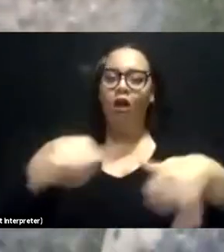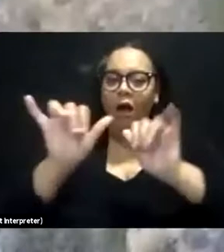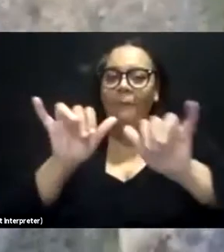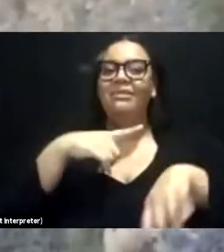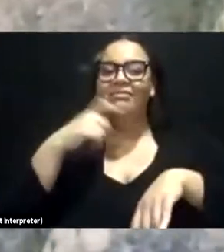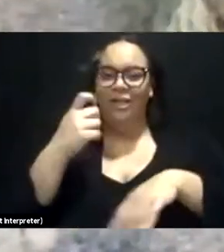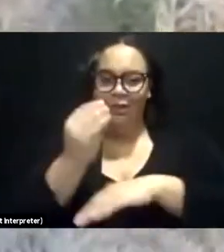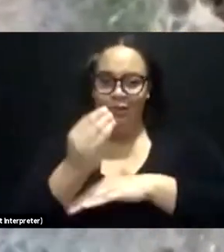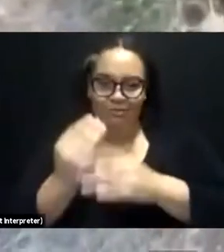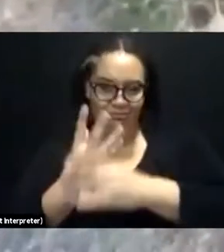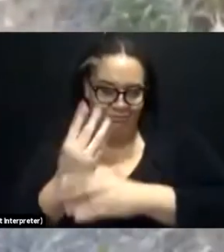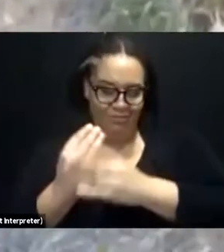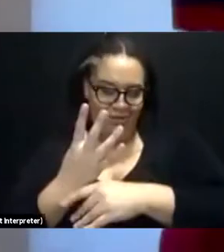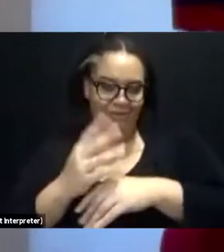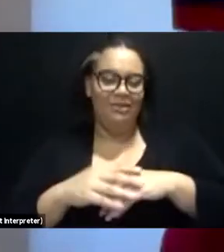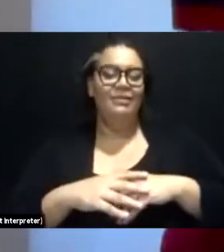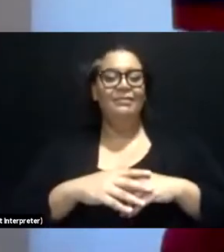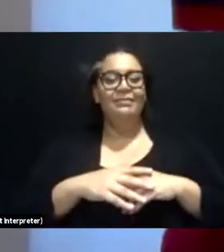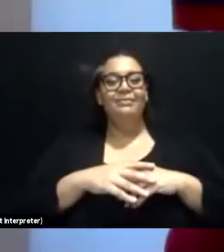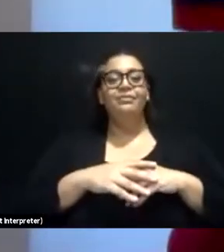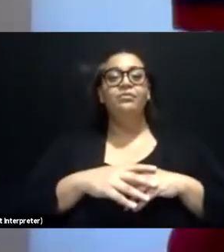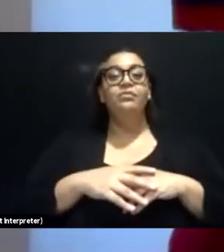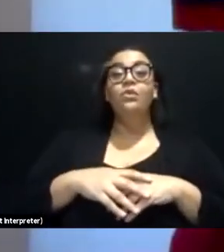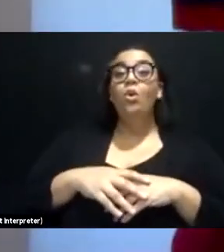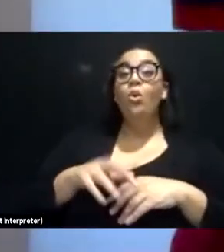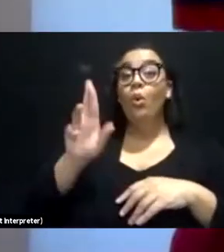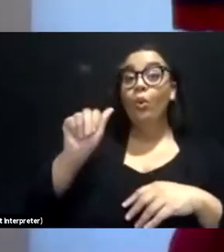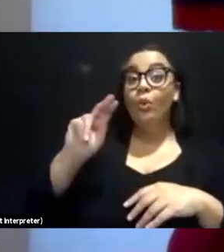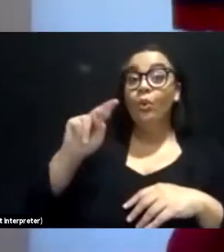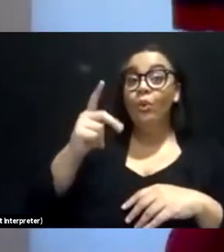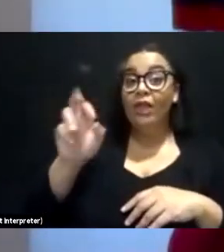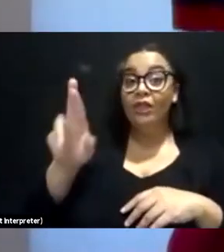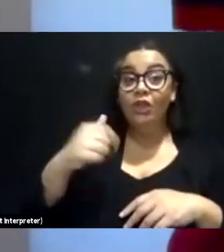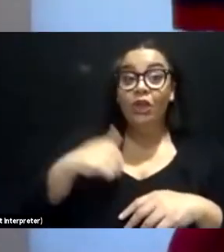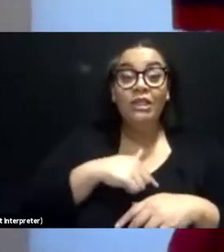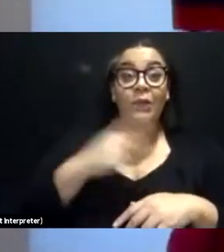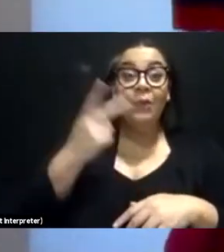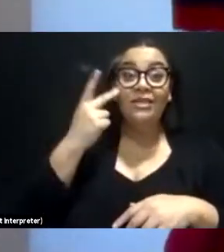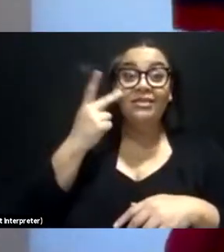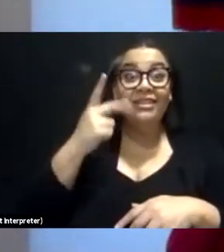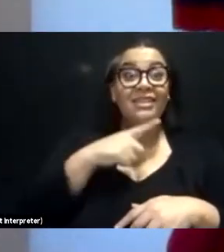have where you live to. Ranger, Ranger, did we just see a desert tortoise?